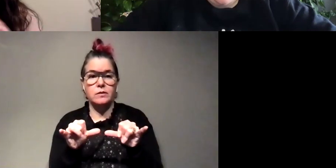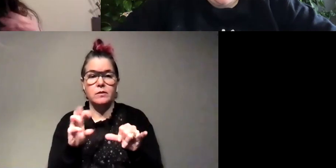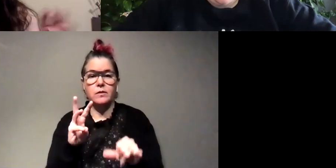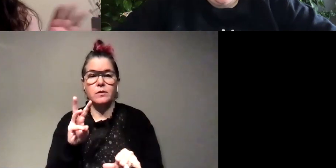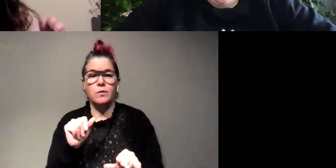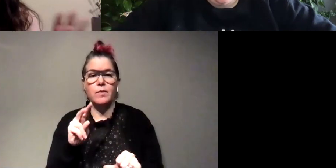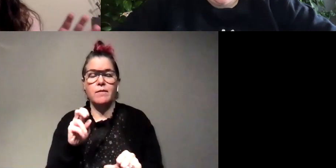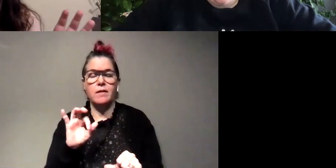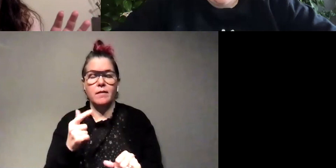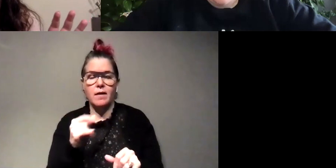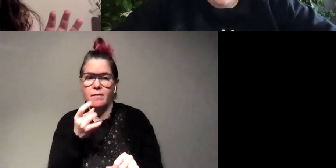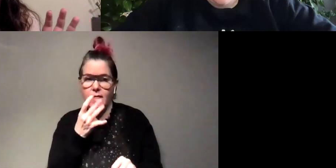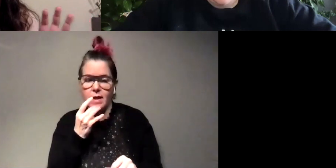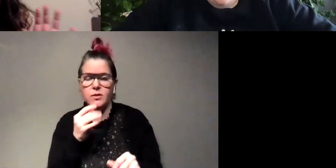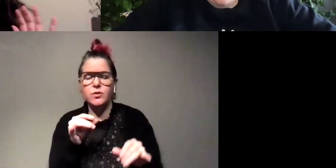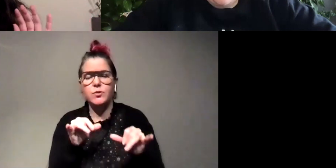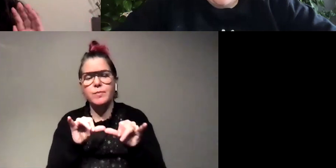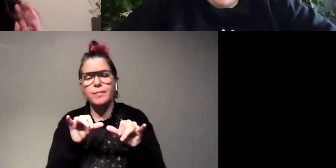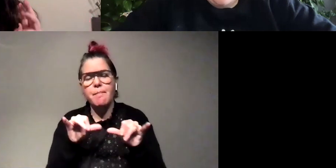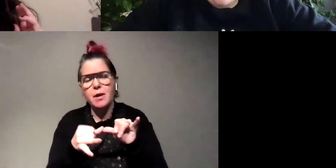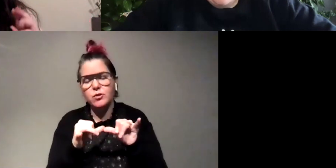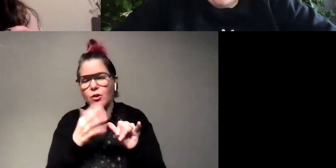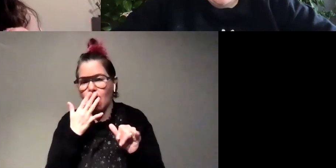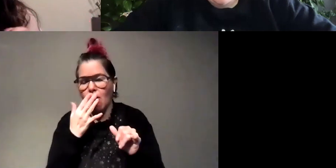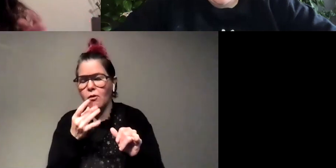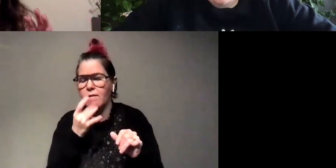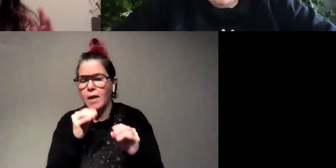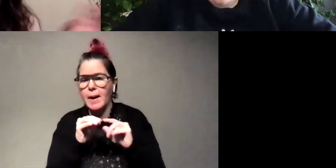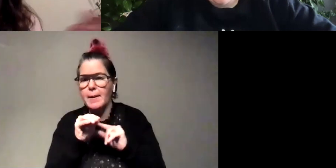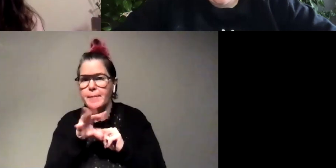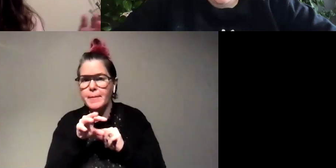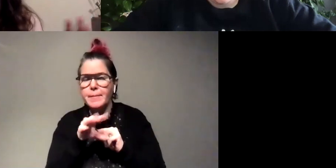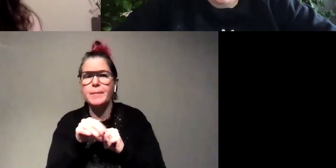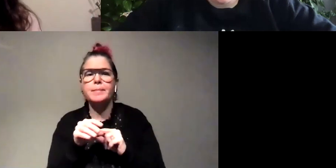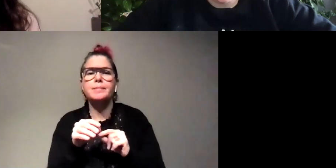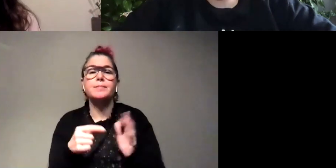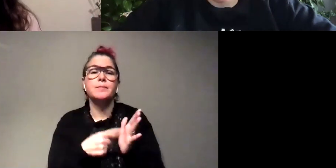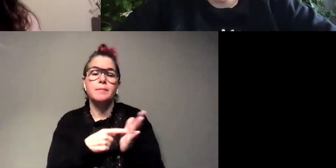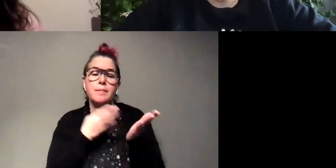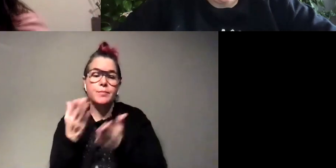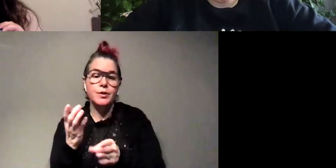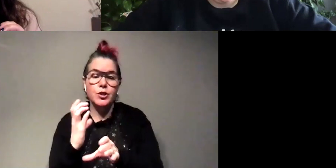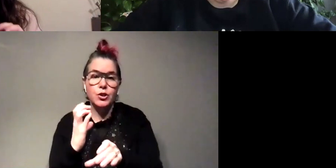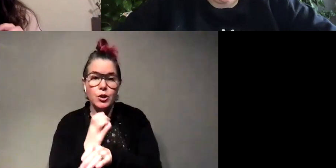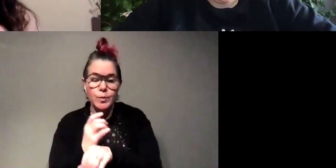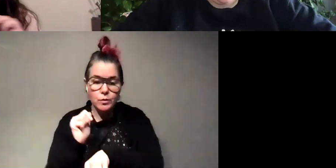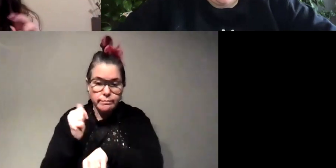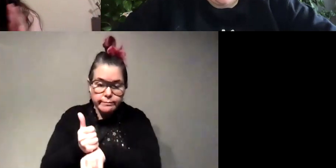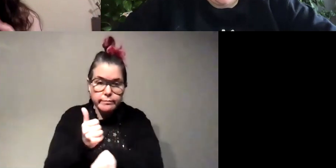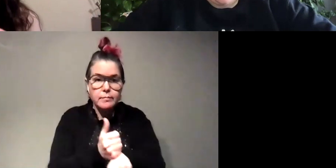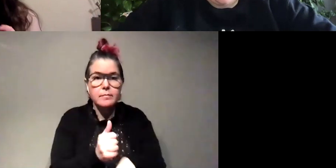so to like measure the color of light that they're giving off so sometimes we'll like take a computer out there and set up our uh